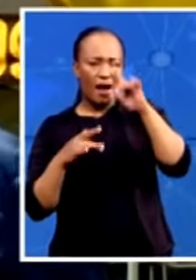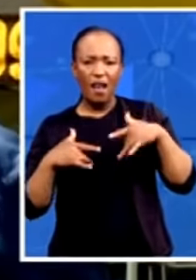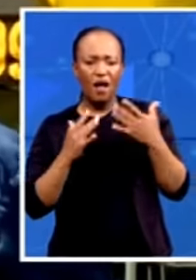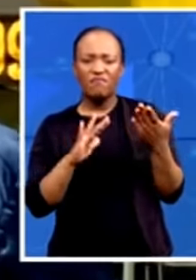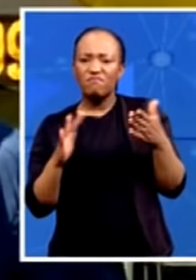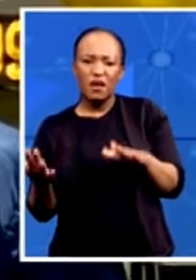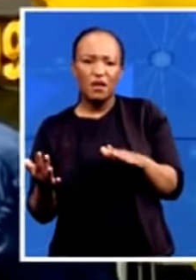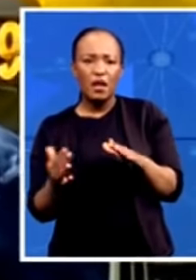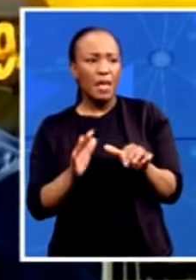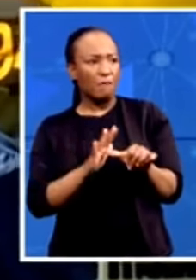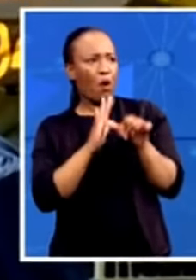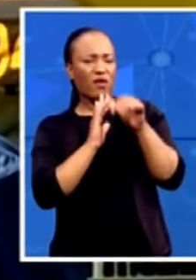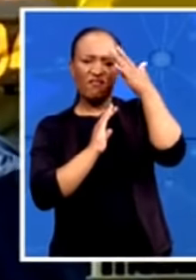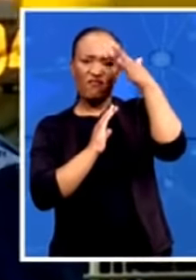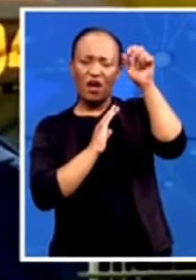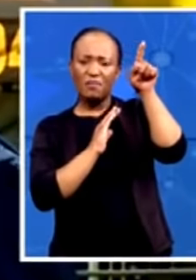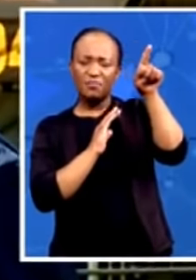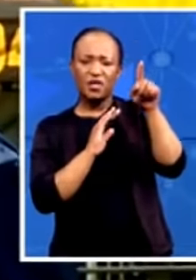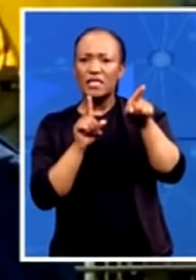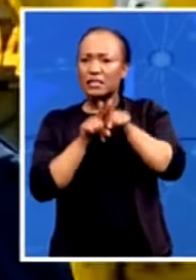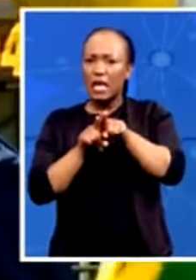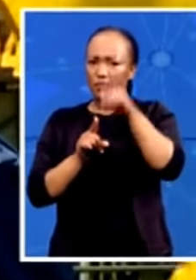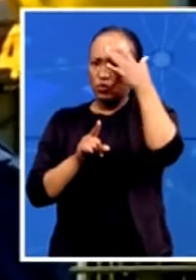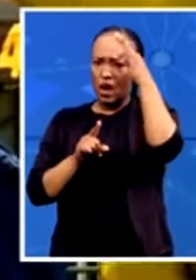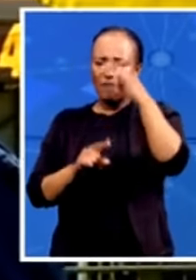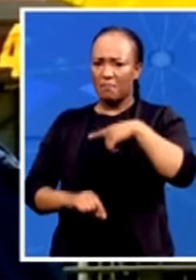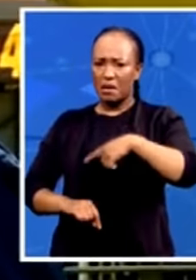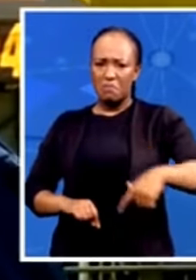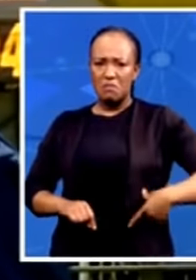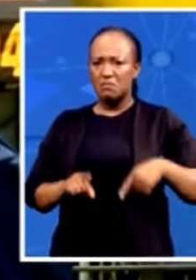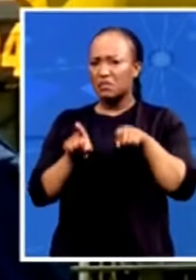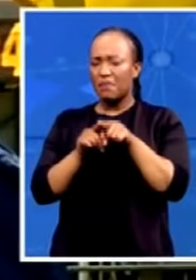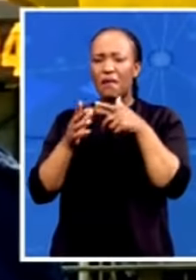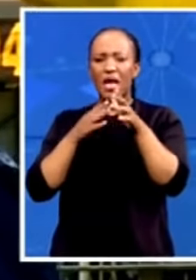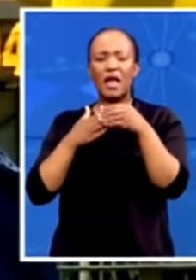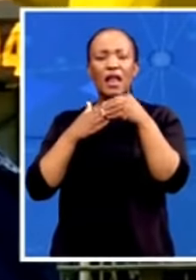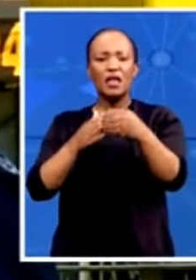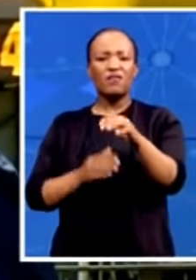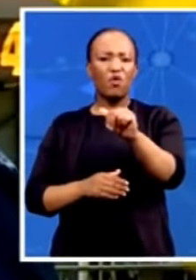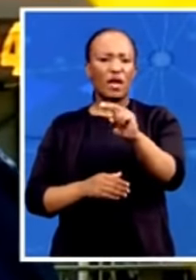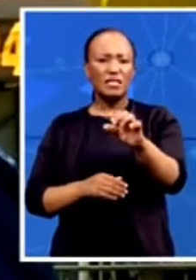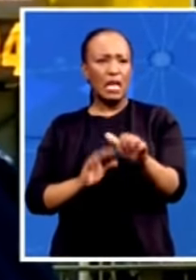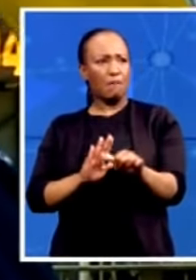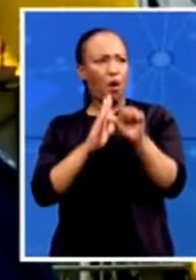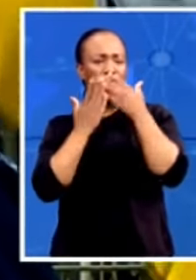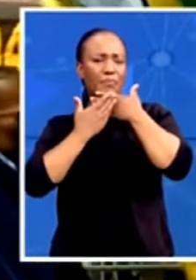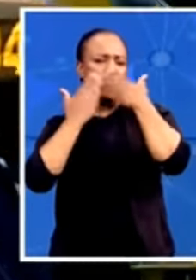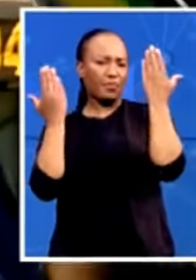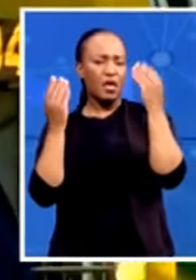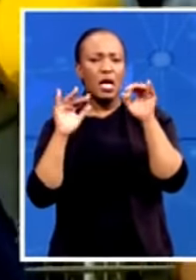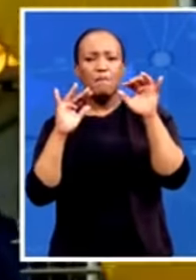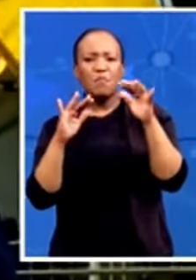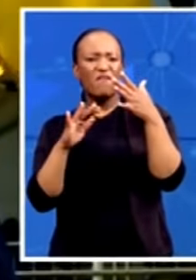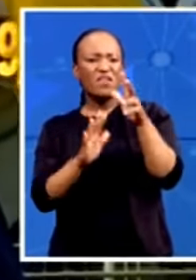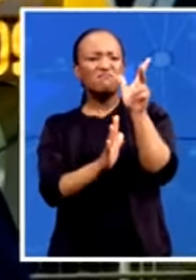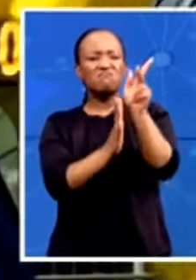to the state's president, not to any leader of the African National Congress today. People were butchered and they did not even bother to